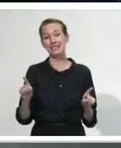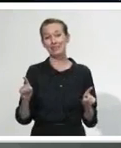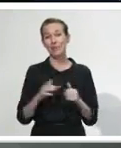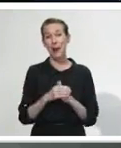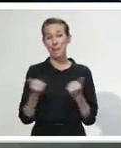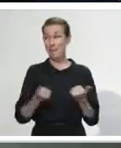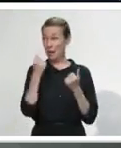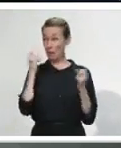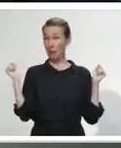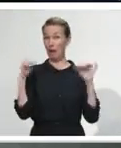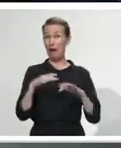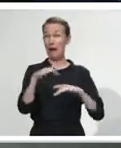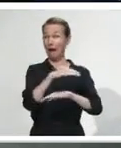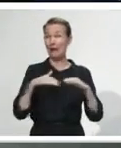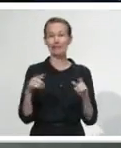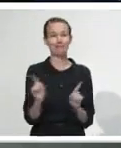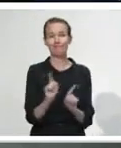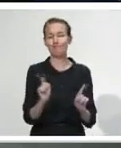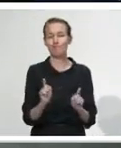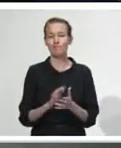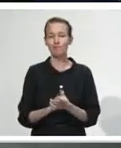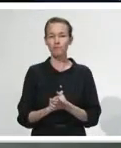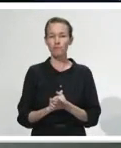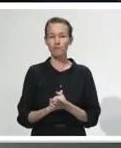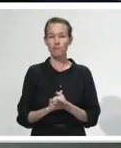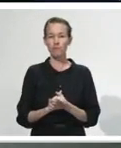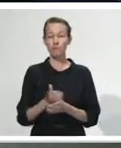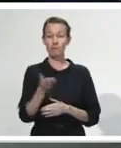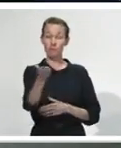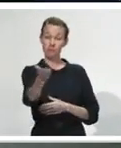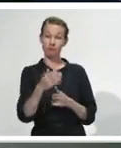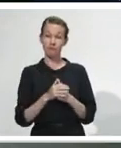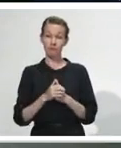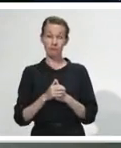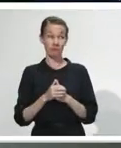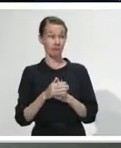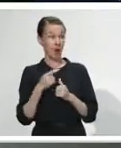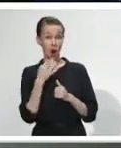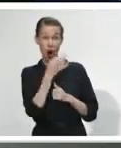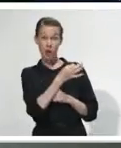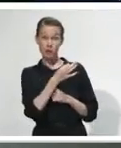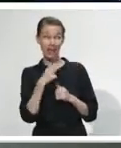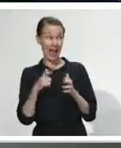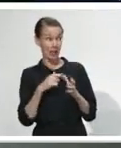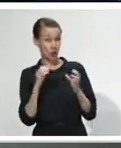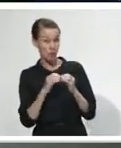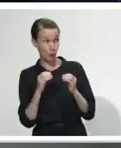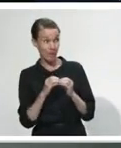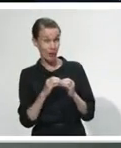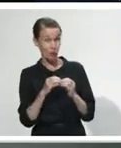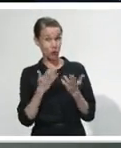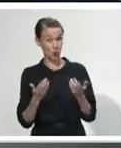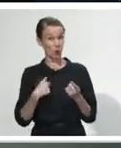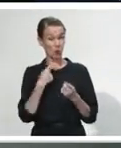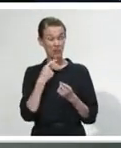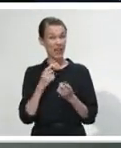Dr. Bloomfield, are you ruling out developing a COVID-19 vaccine in New Zealand? Oh no, it's not for me to rule out. But we've